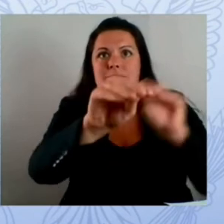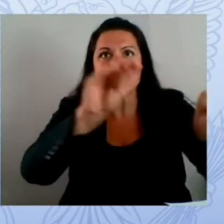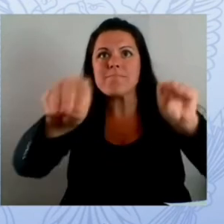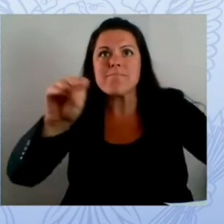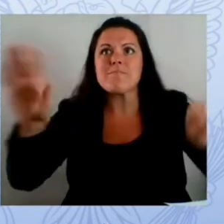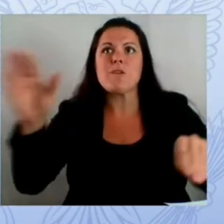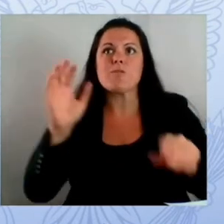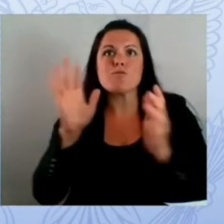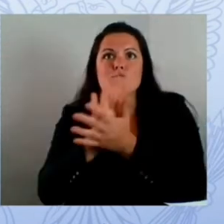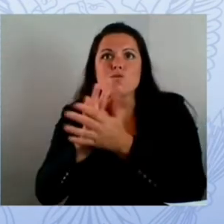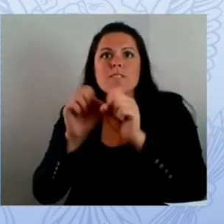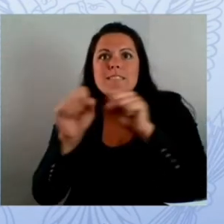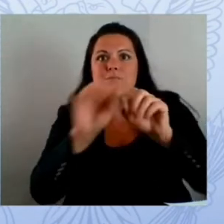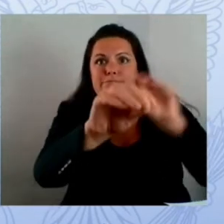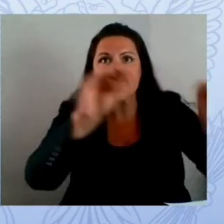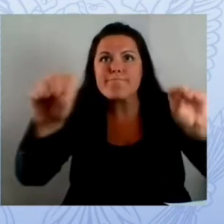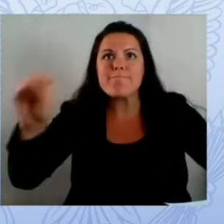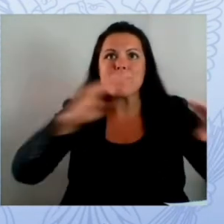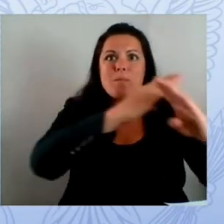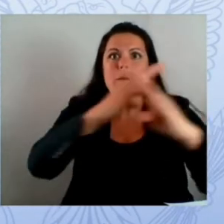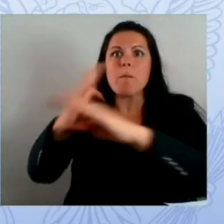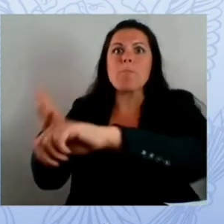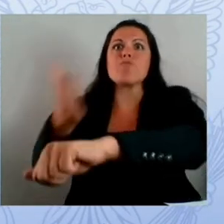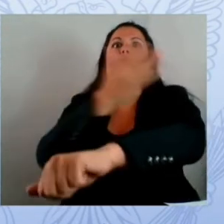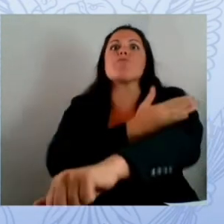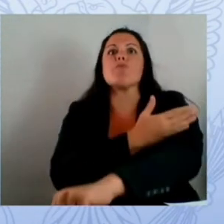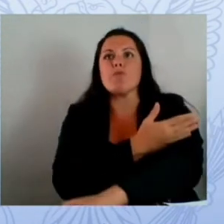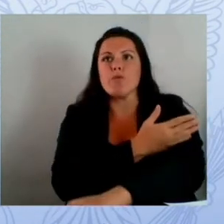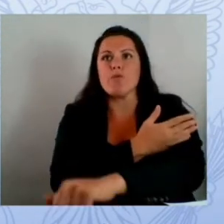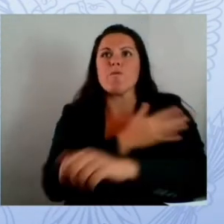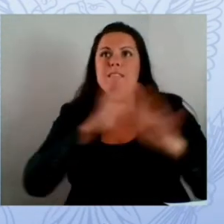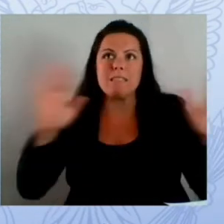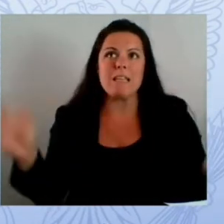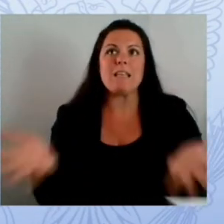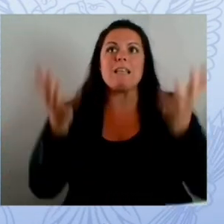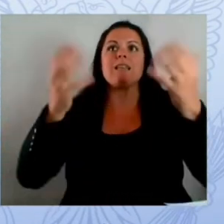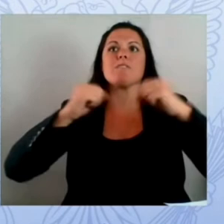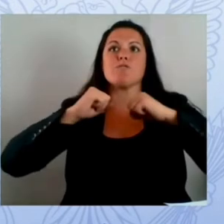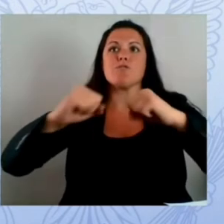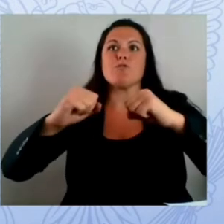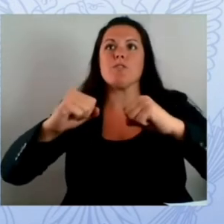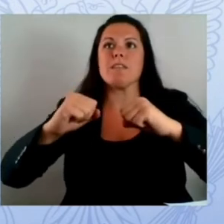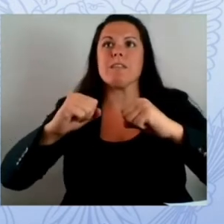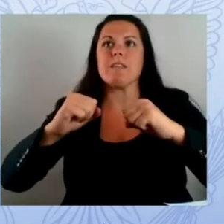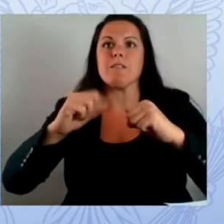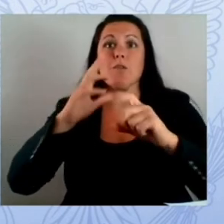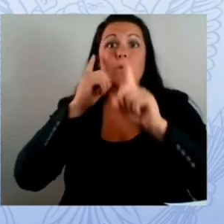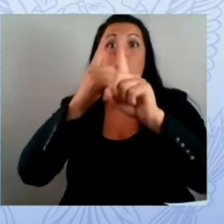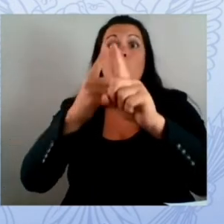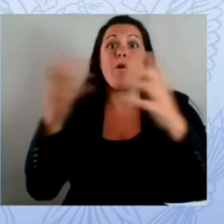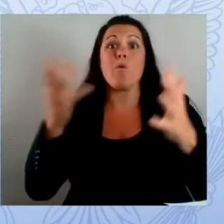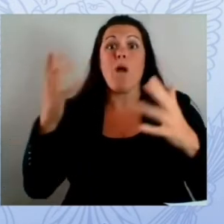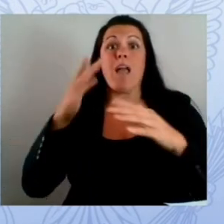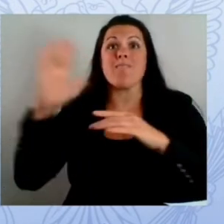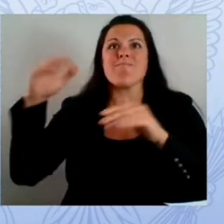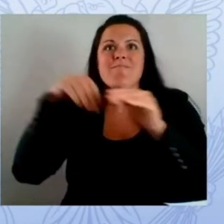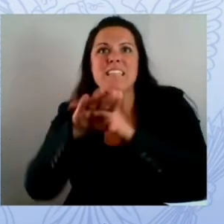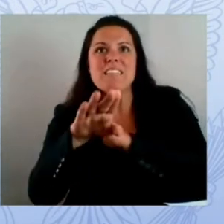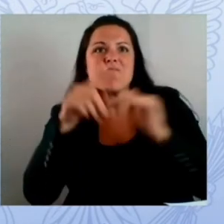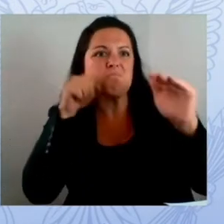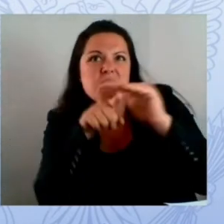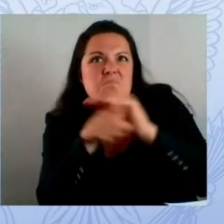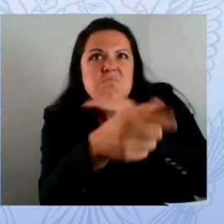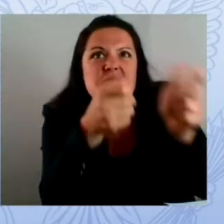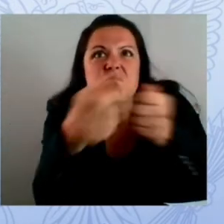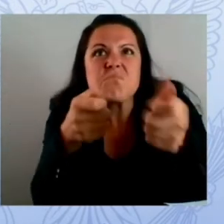which is still our number one attack vector at sdc we we're in the initial stages of building a new k-12 cyber operation center in san